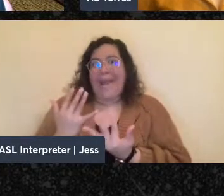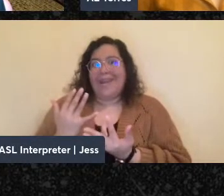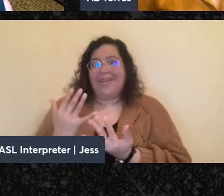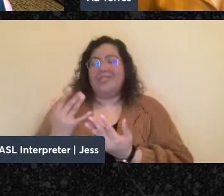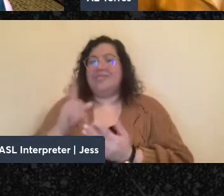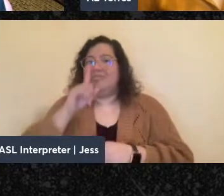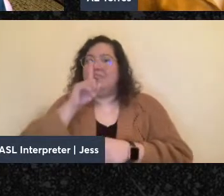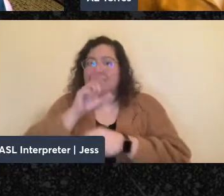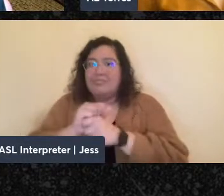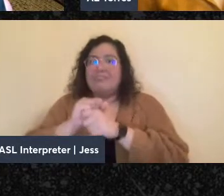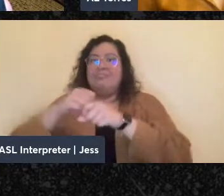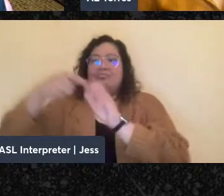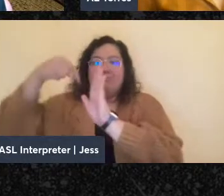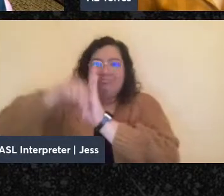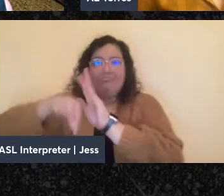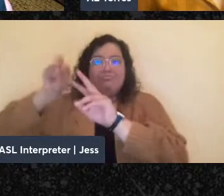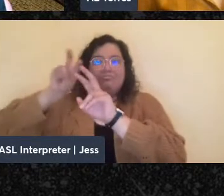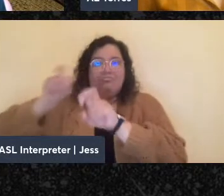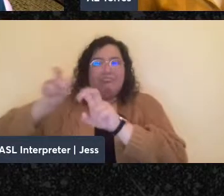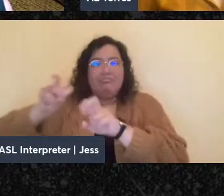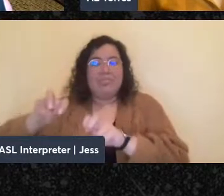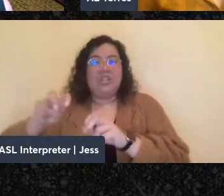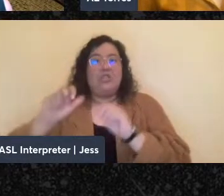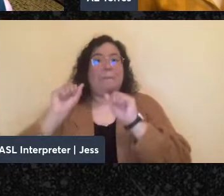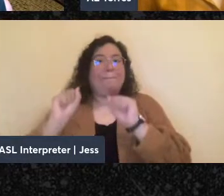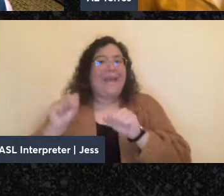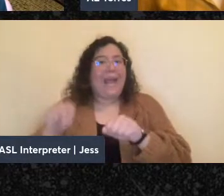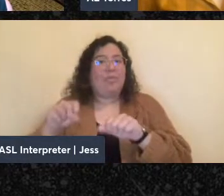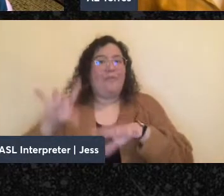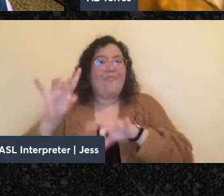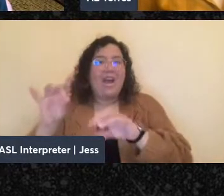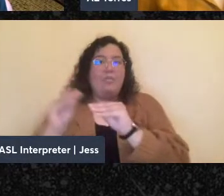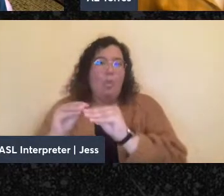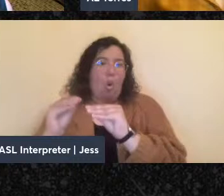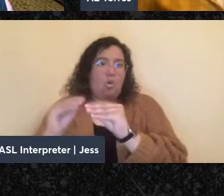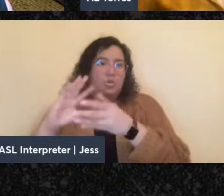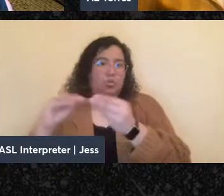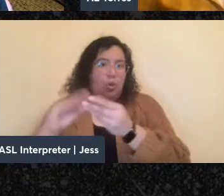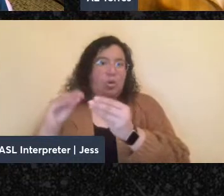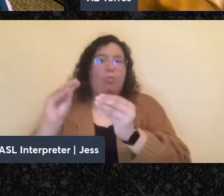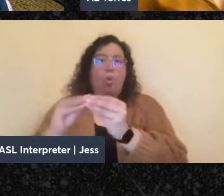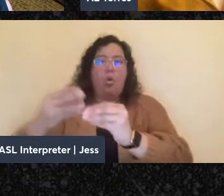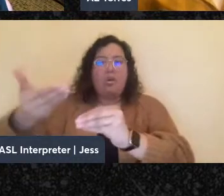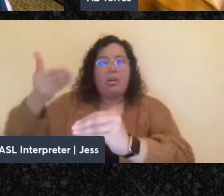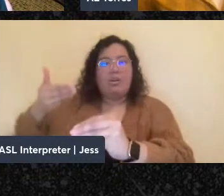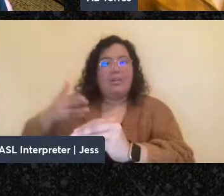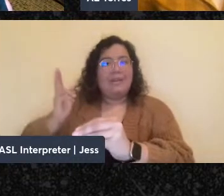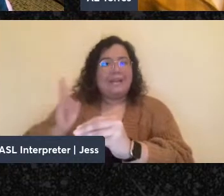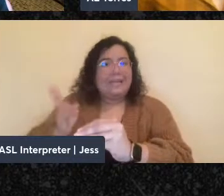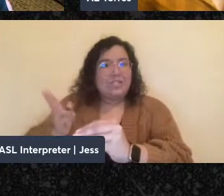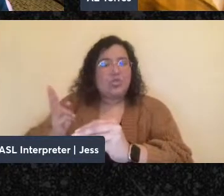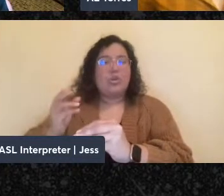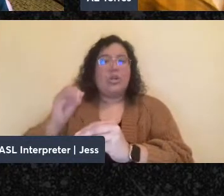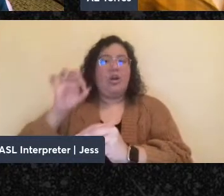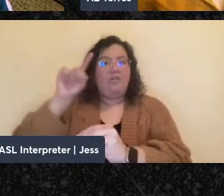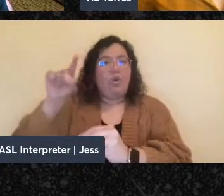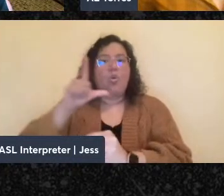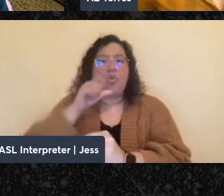to find even more of these stories and more histories of Jewish anarchism.